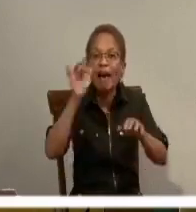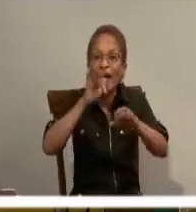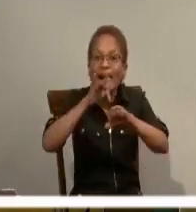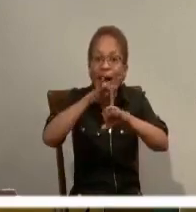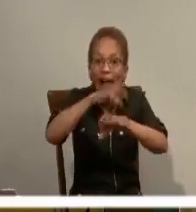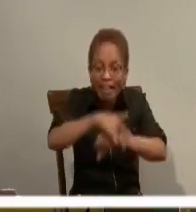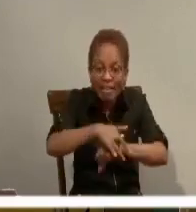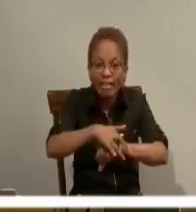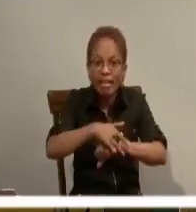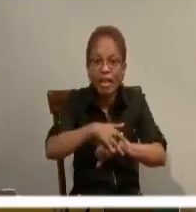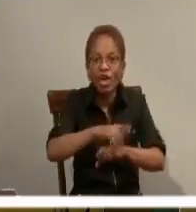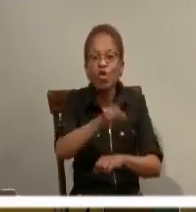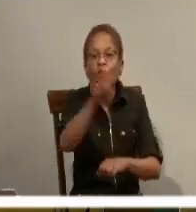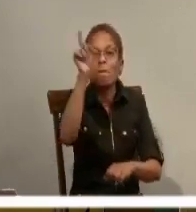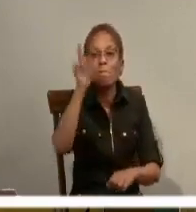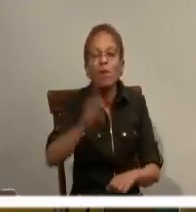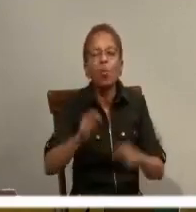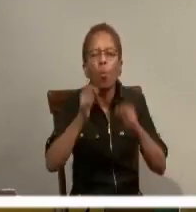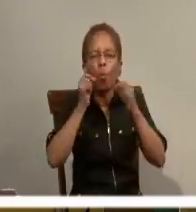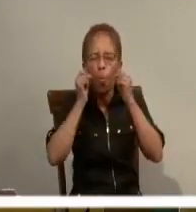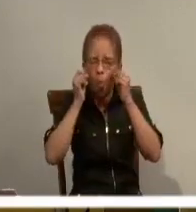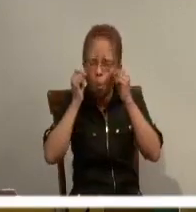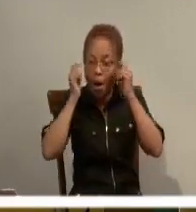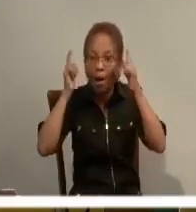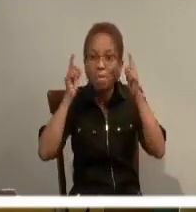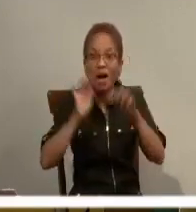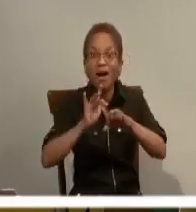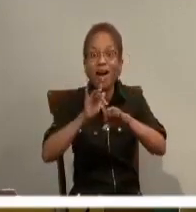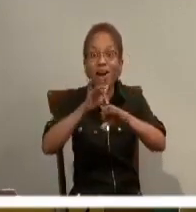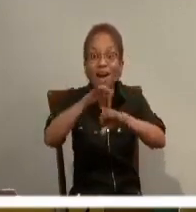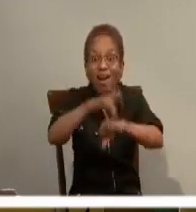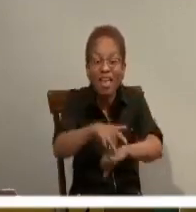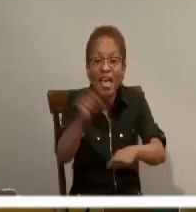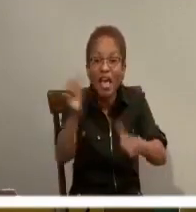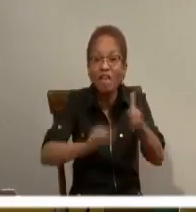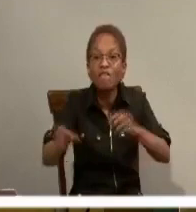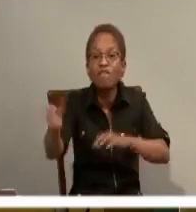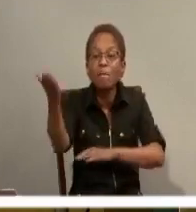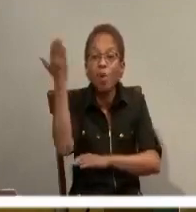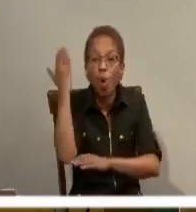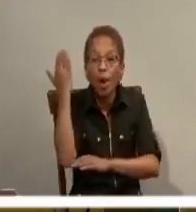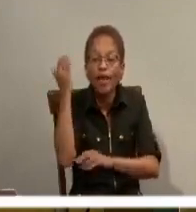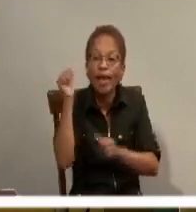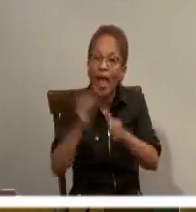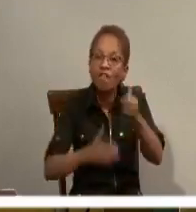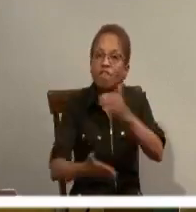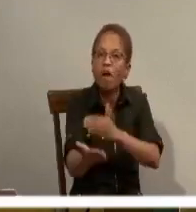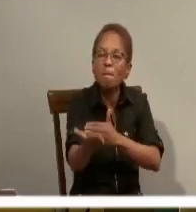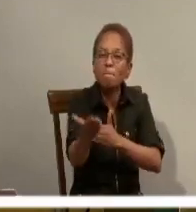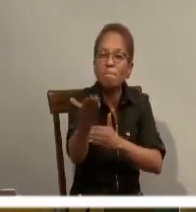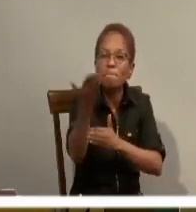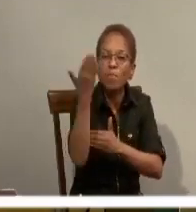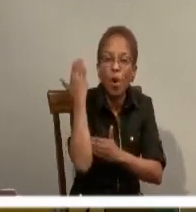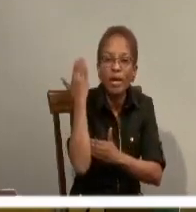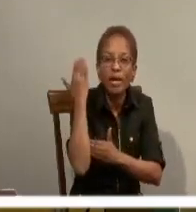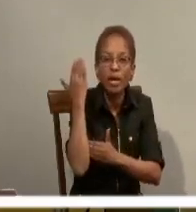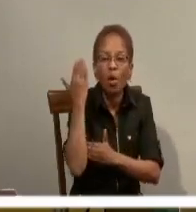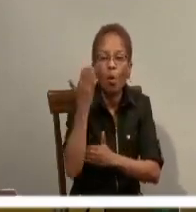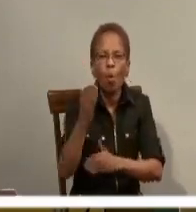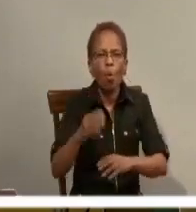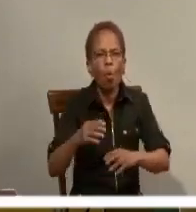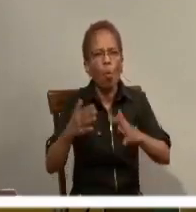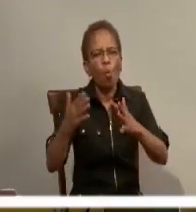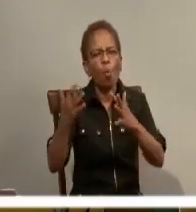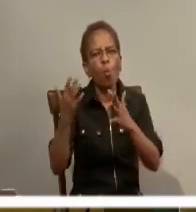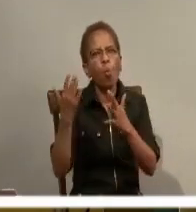do we wake early? We wake to watch for God. We wake to pray. We wake to wait on God. We